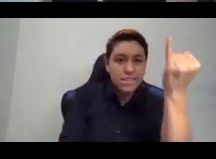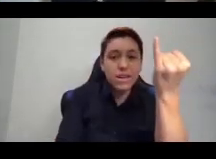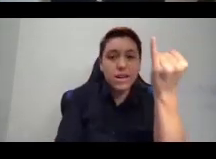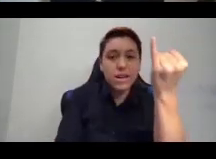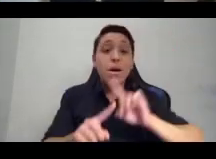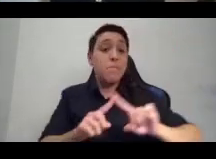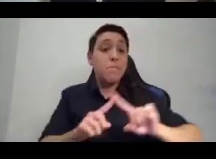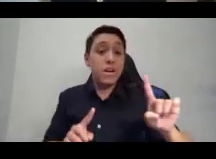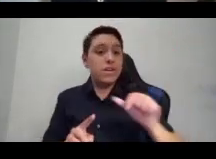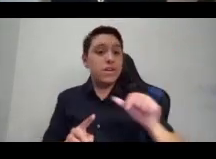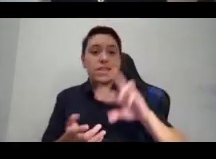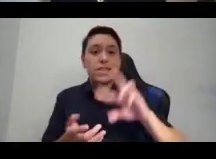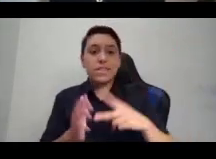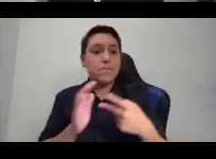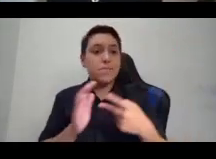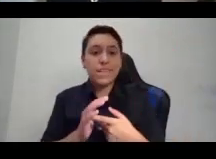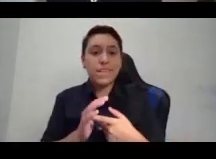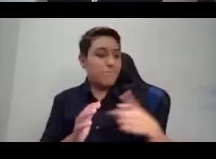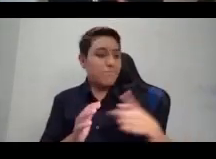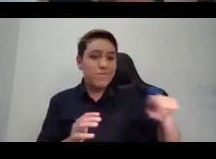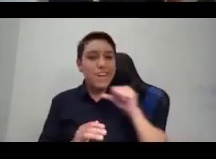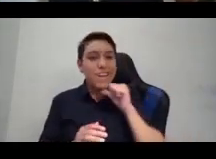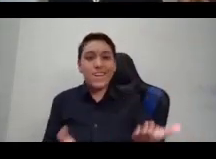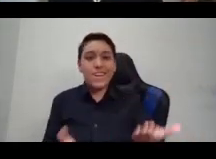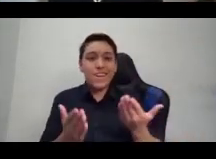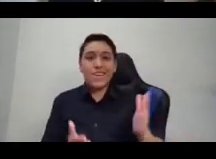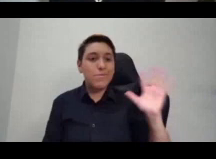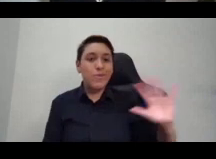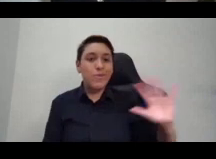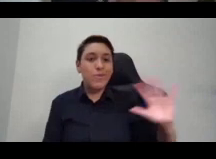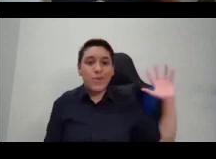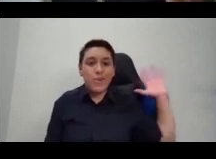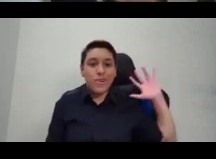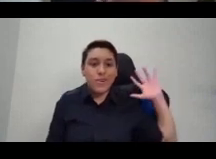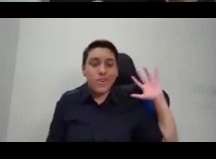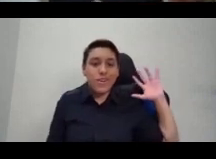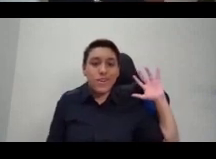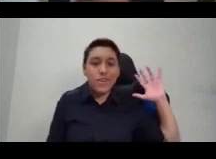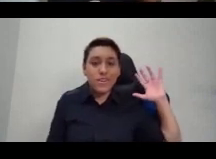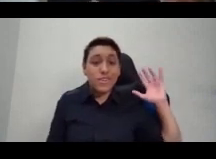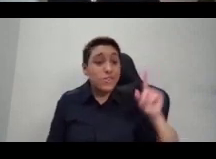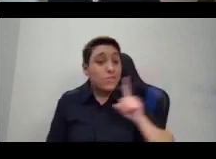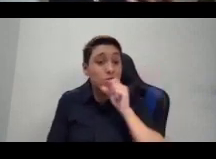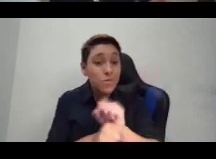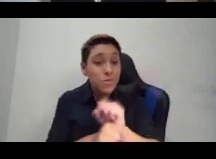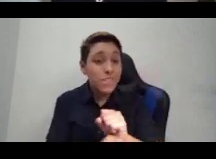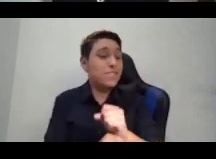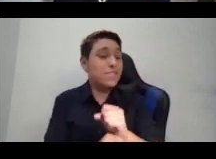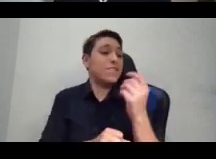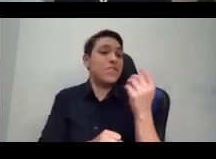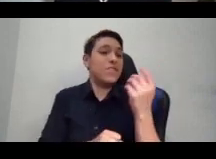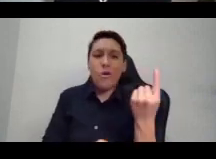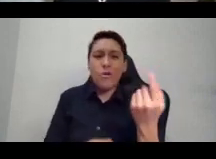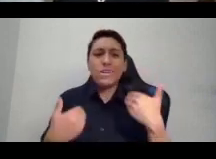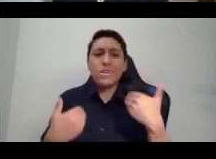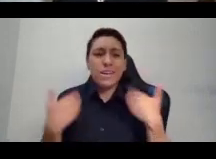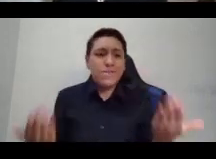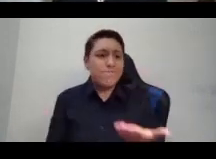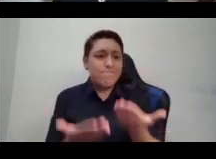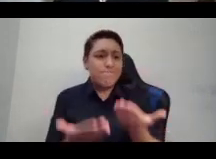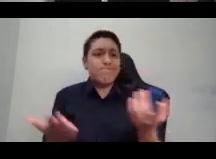forever, that in fact, there have always been more than man and woman in our